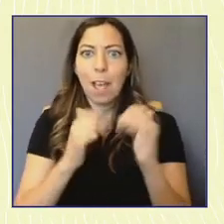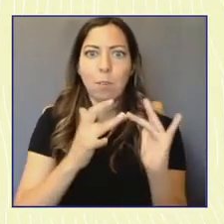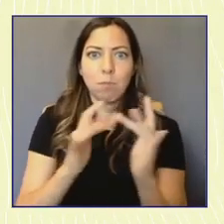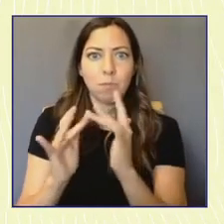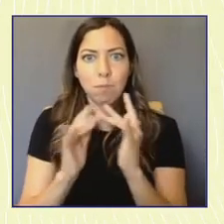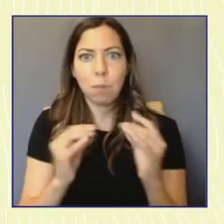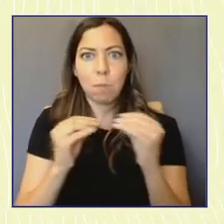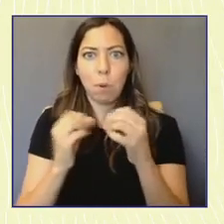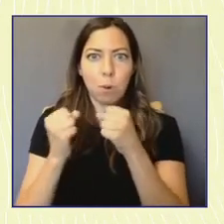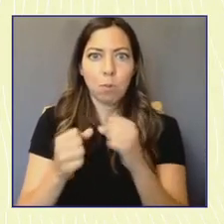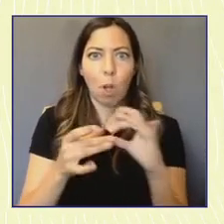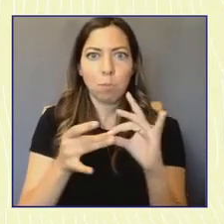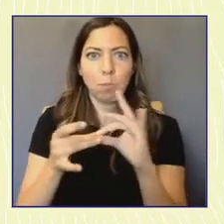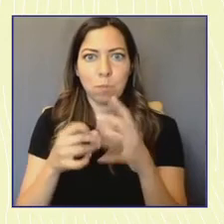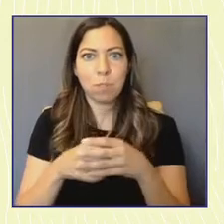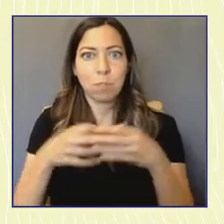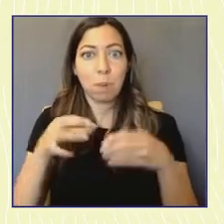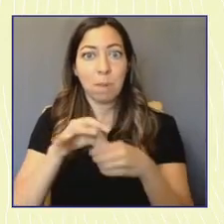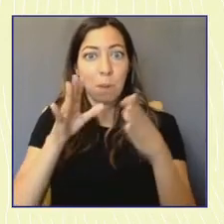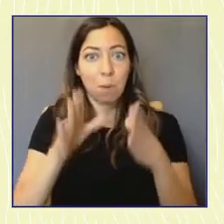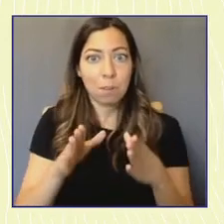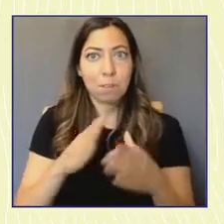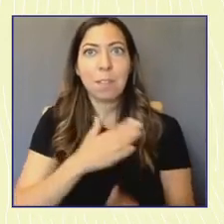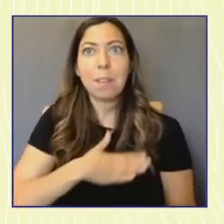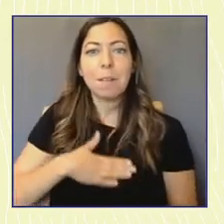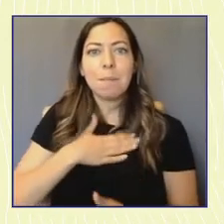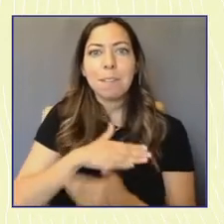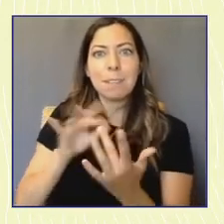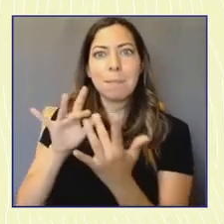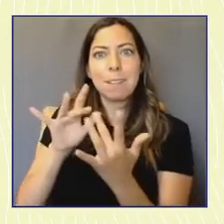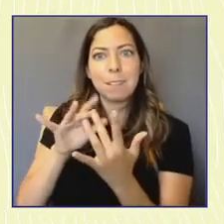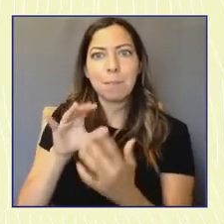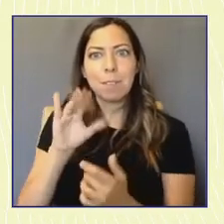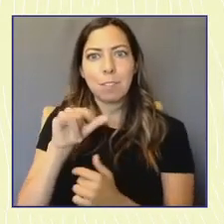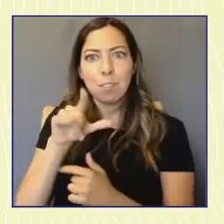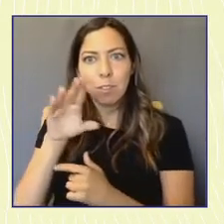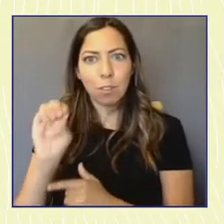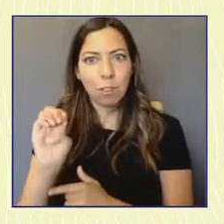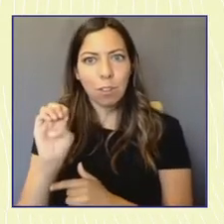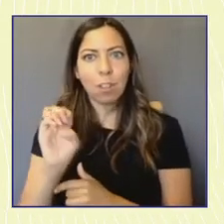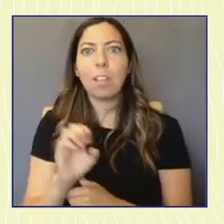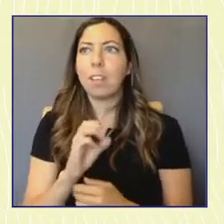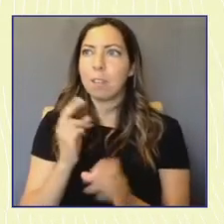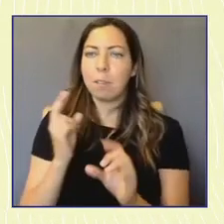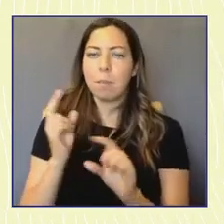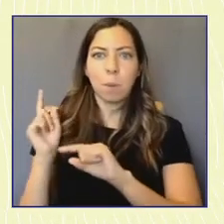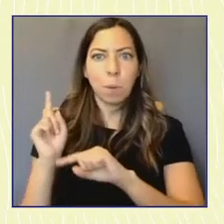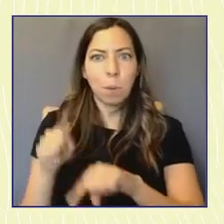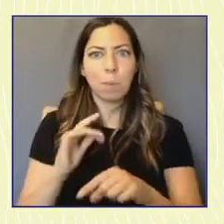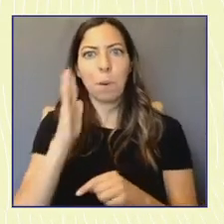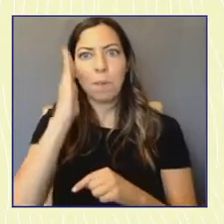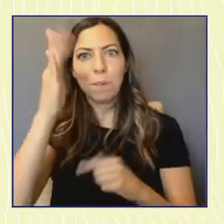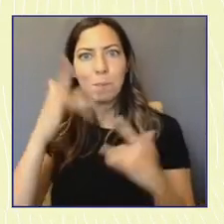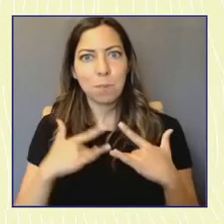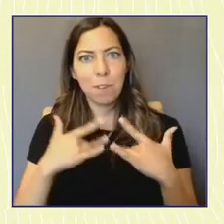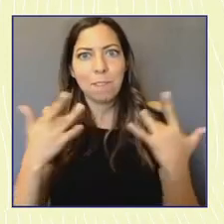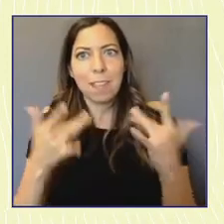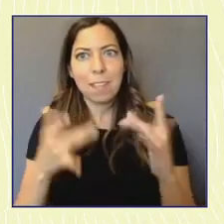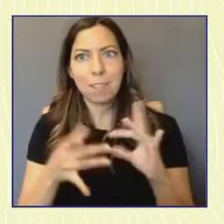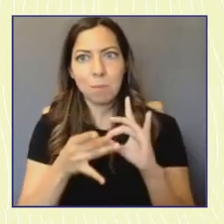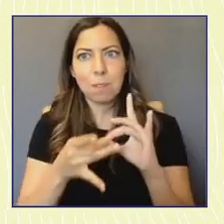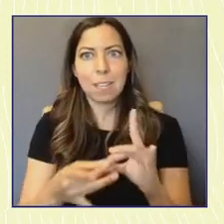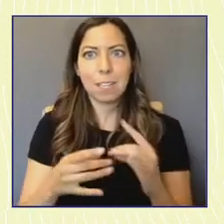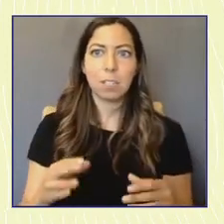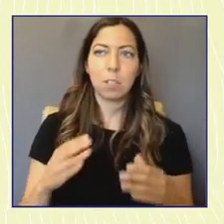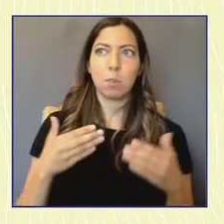voters. Also, please stay in touch with circle follow their research attend these future events about specific fields and working with youth and share with friends